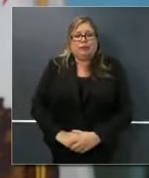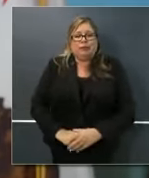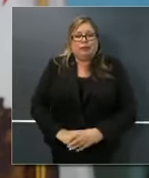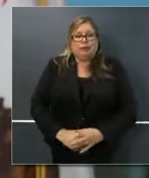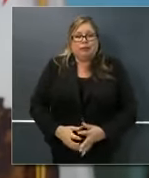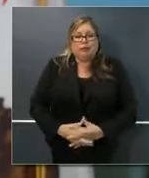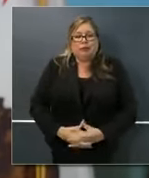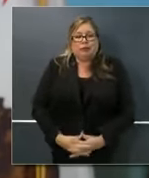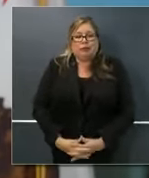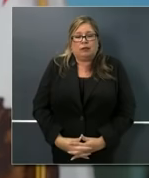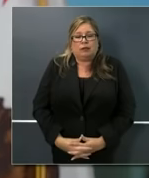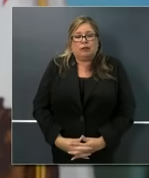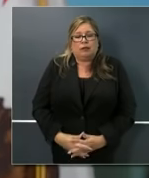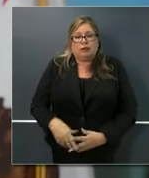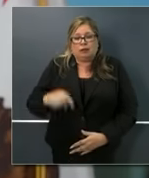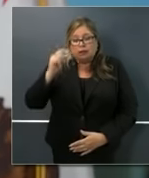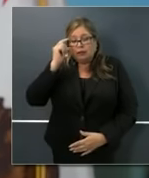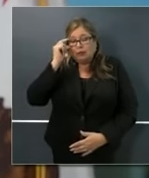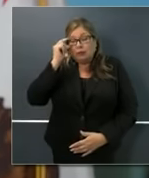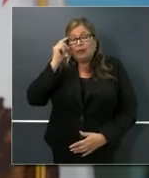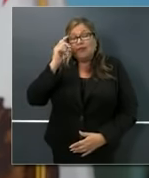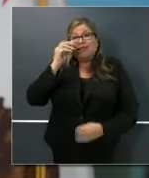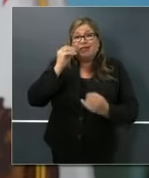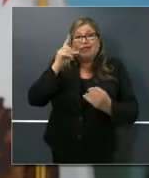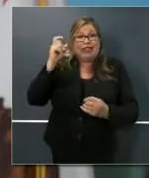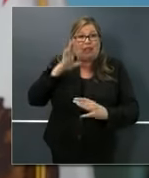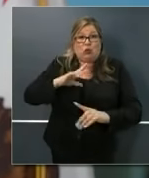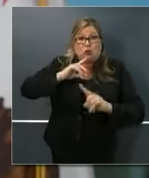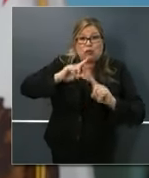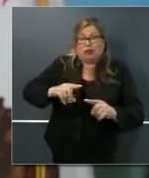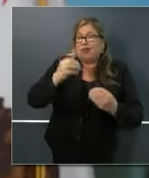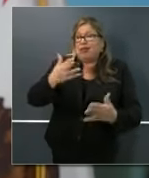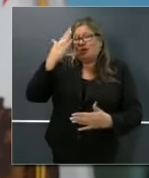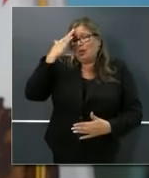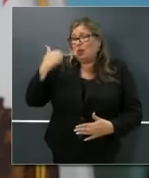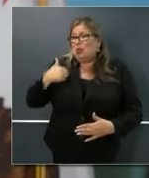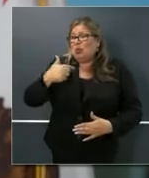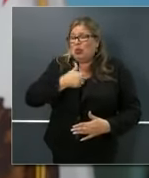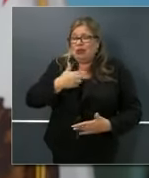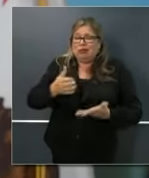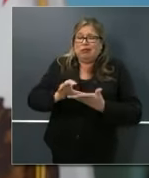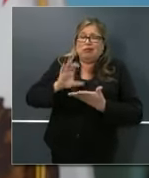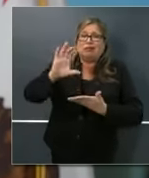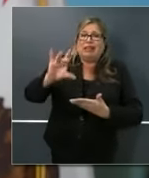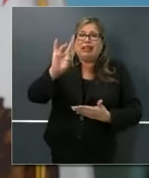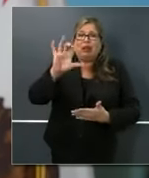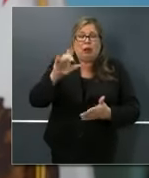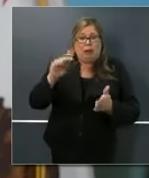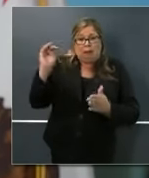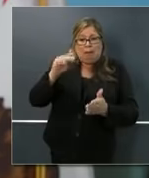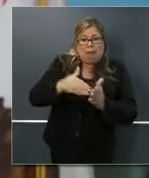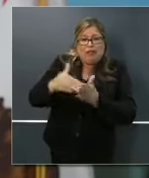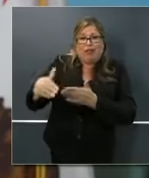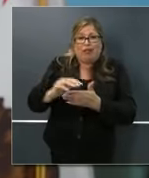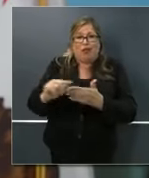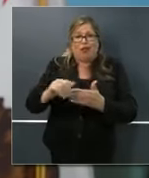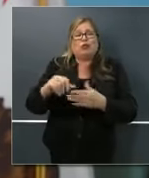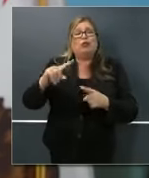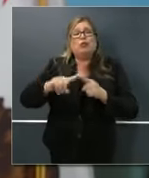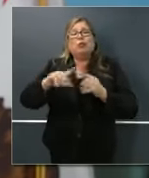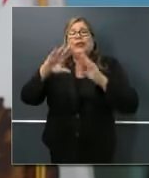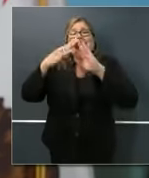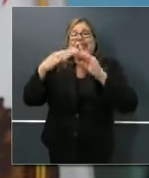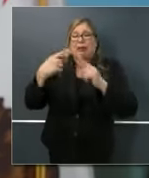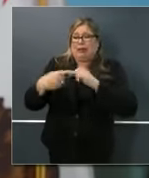I mean resources at historic levels. $800 million to cities and counties and what we refer to as COCs.